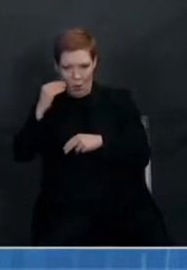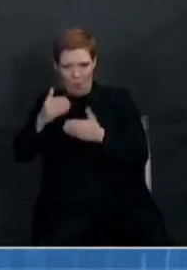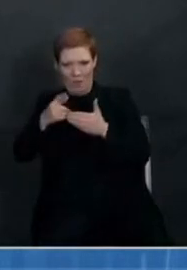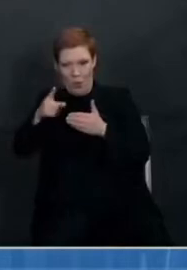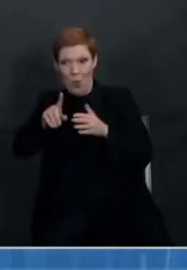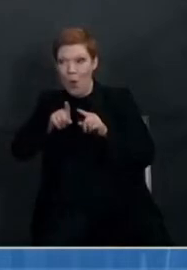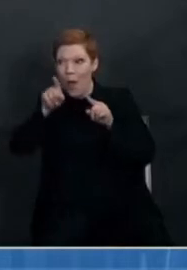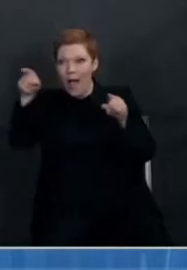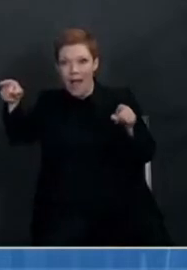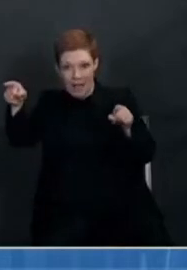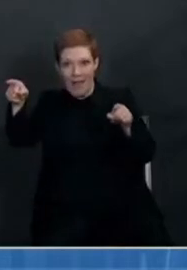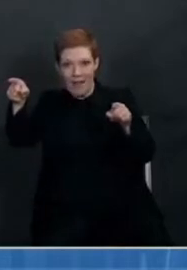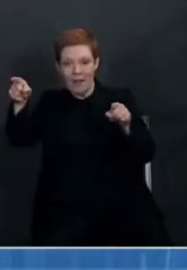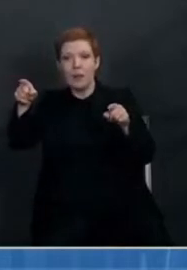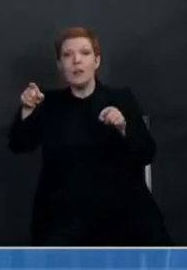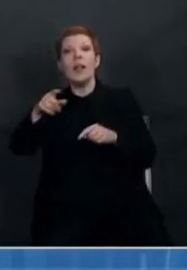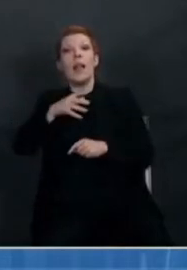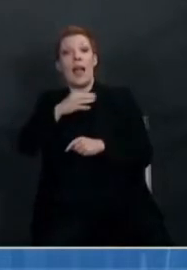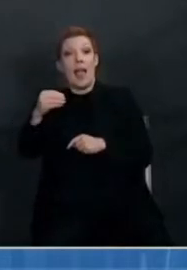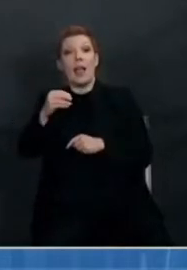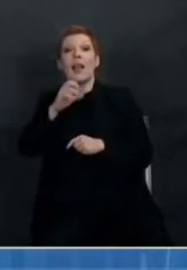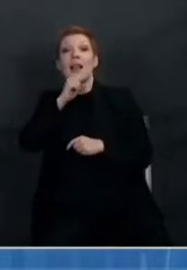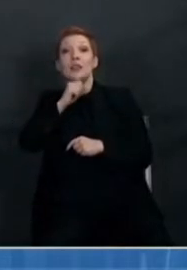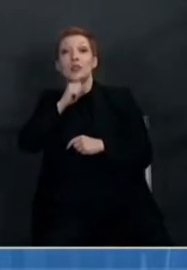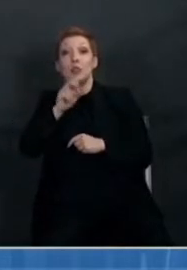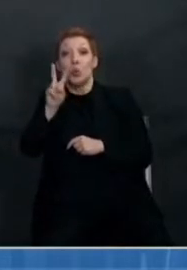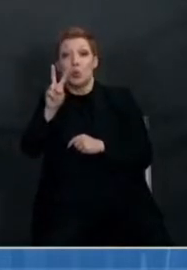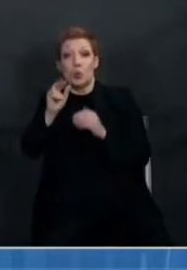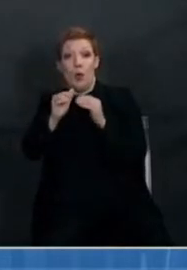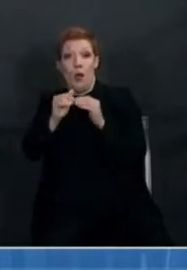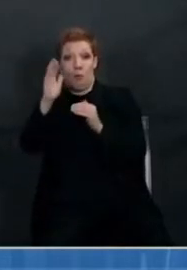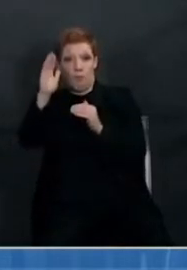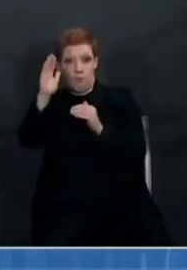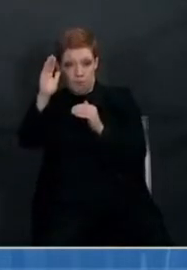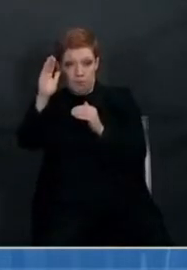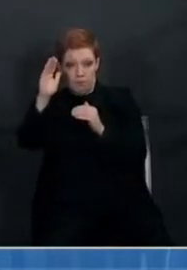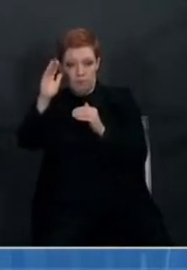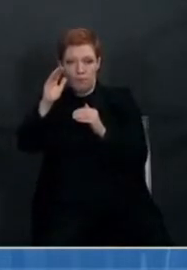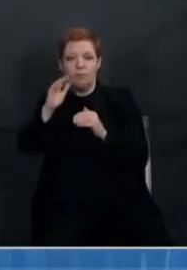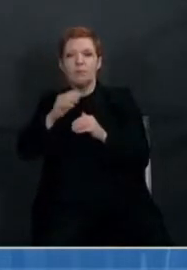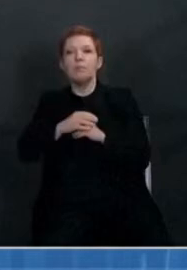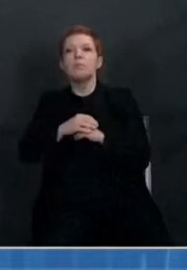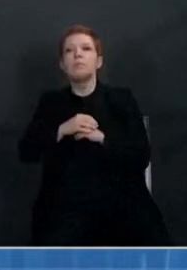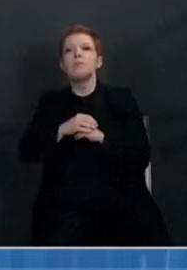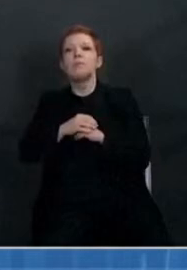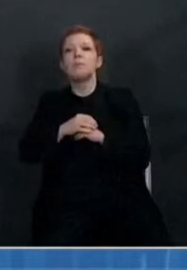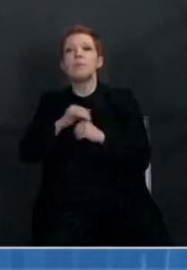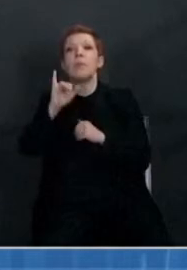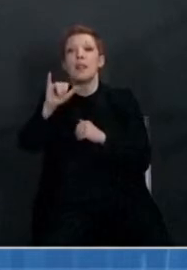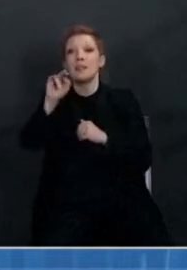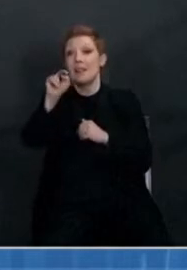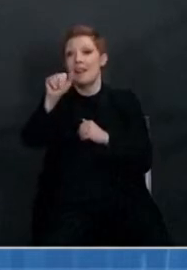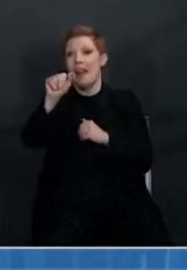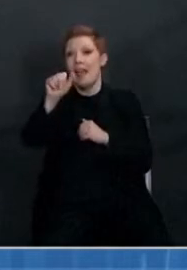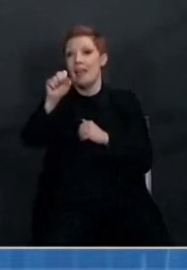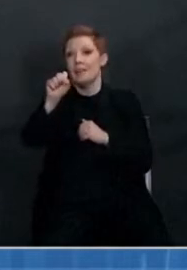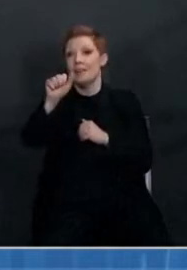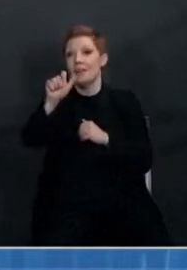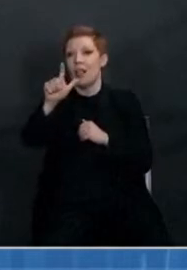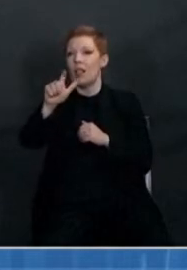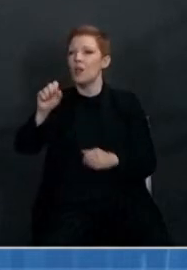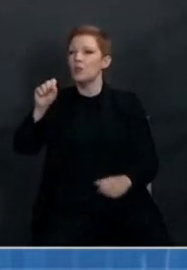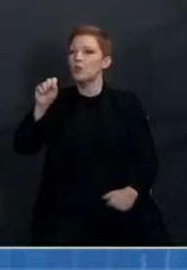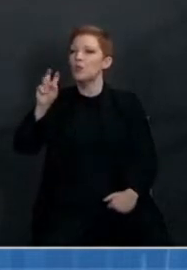in what is called a mid-turbinate nasal swab, which basically means it's less invasive than